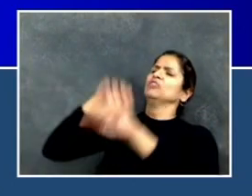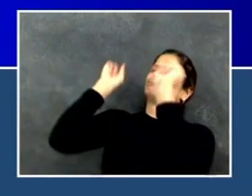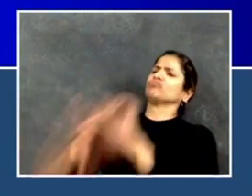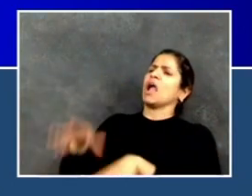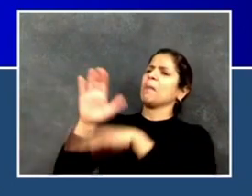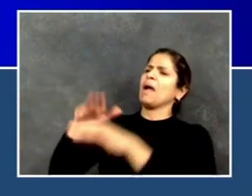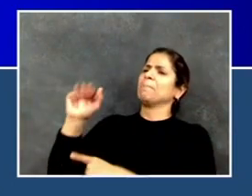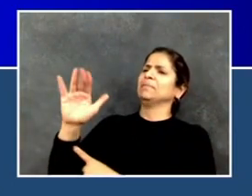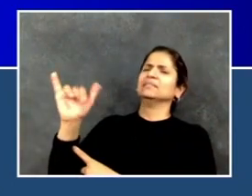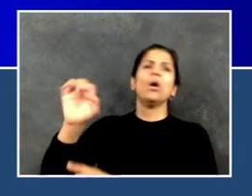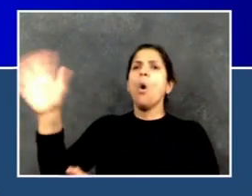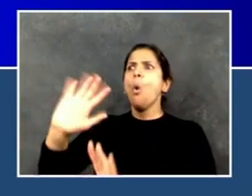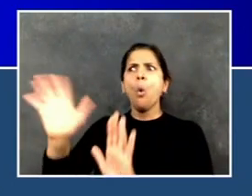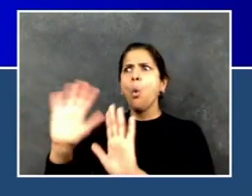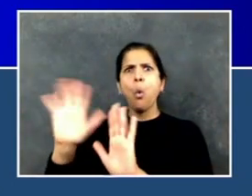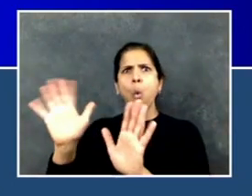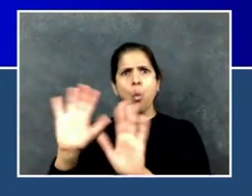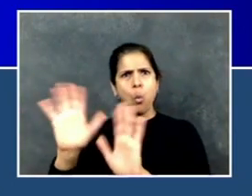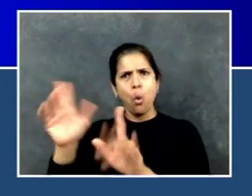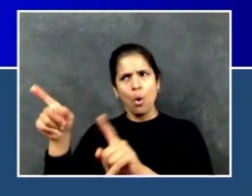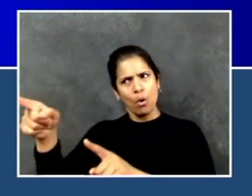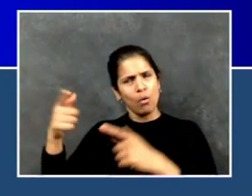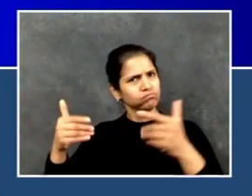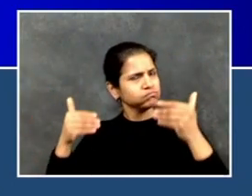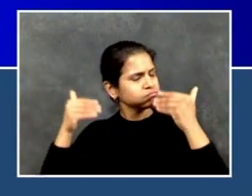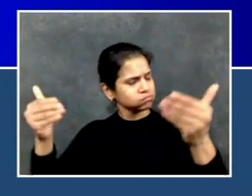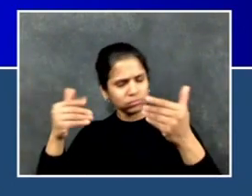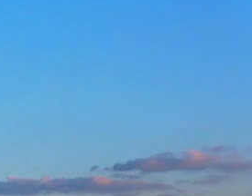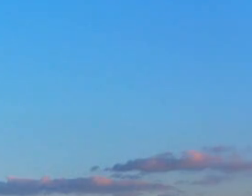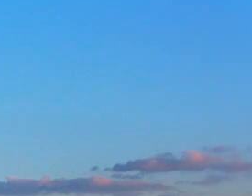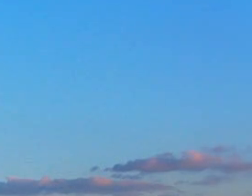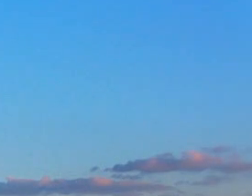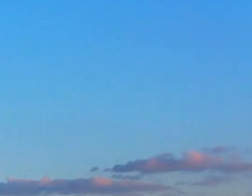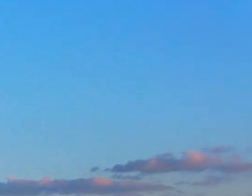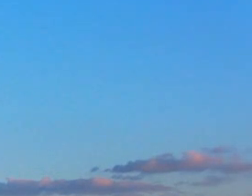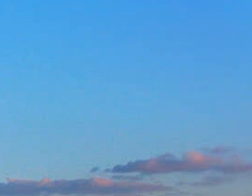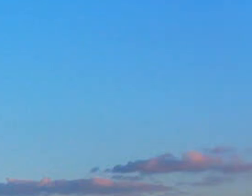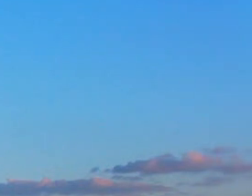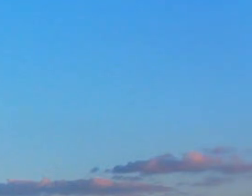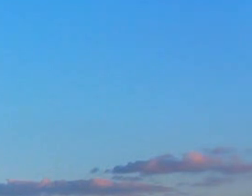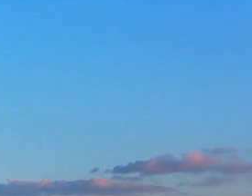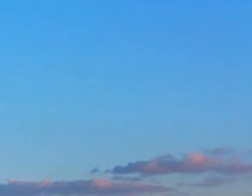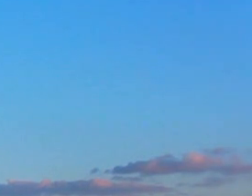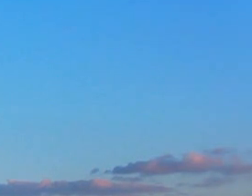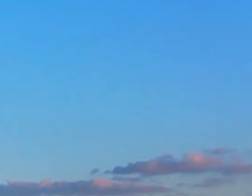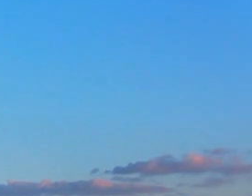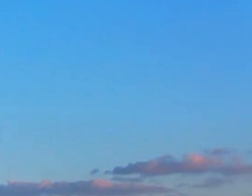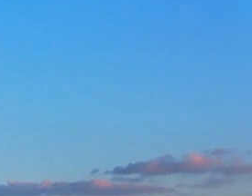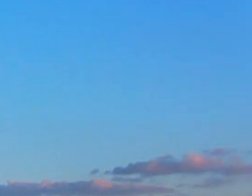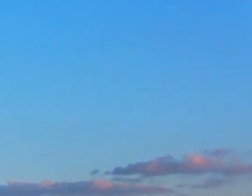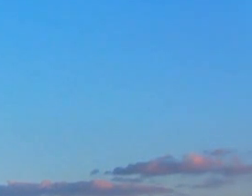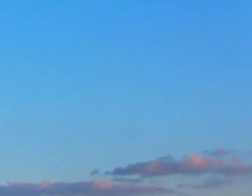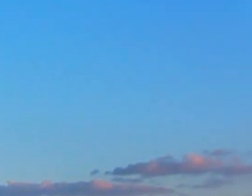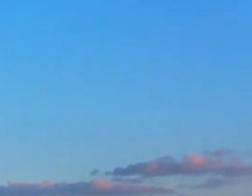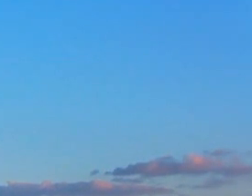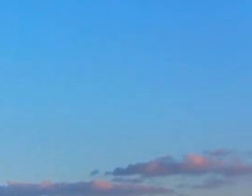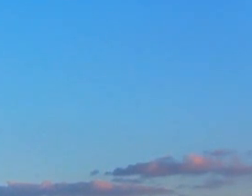and do it the right way and do it the safe way. So thank you to everyone at Macy's. We'll be right back.